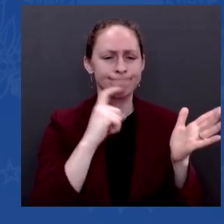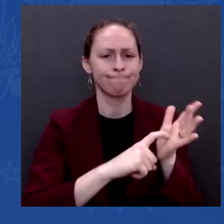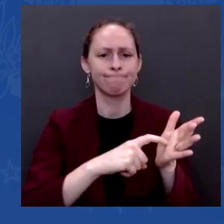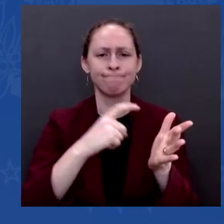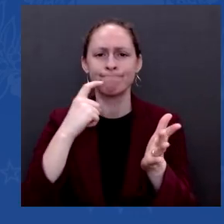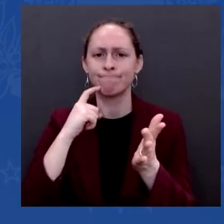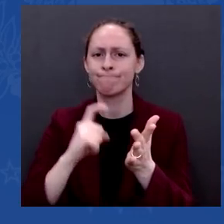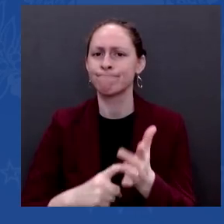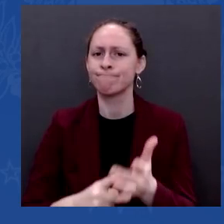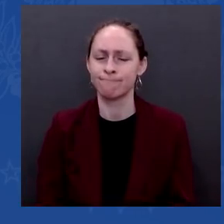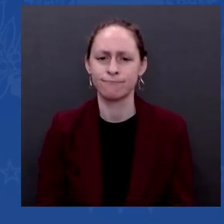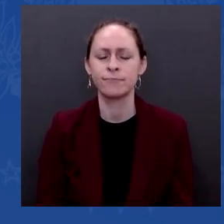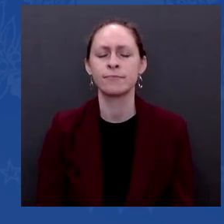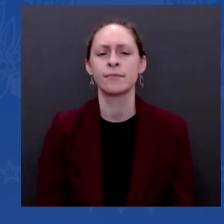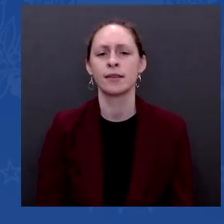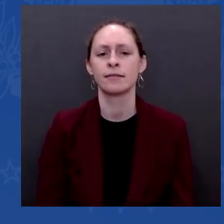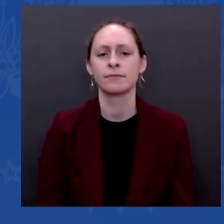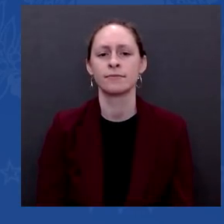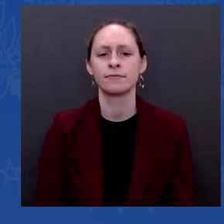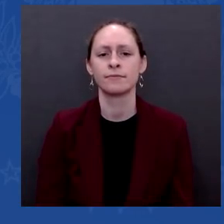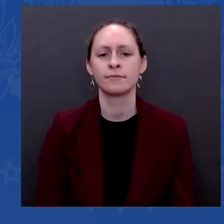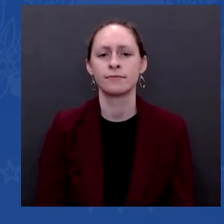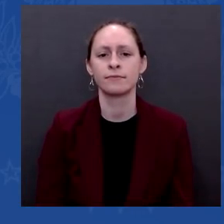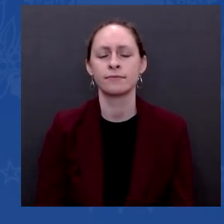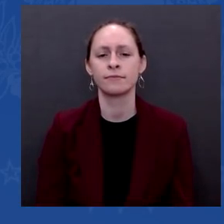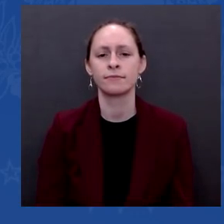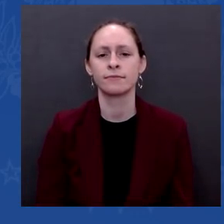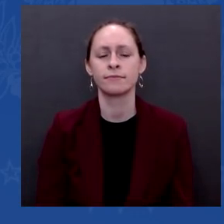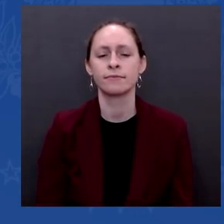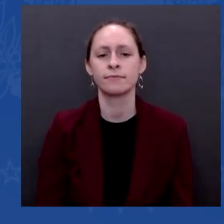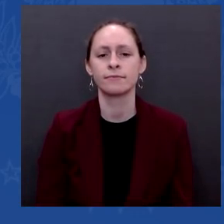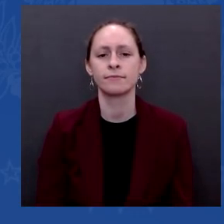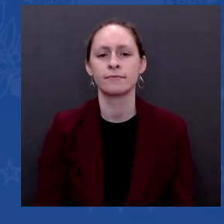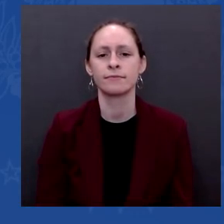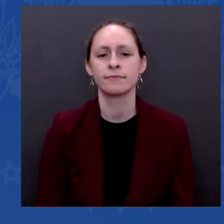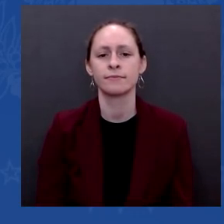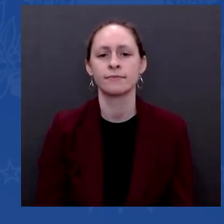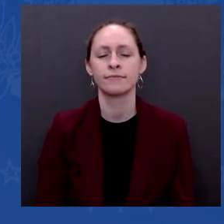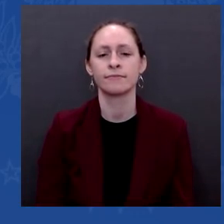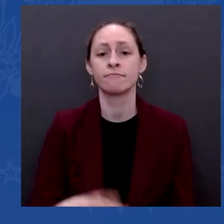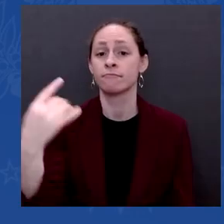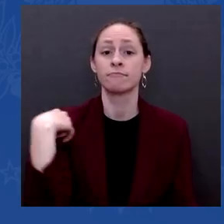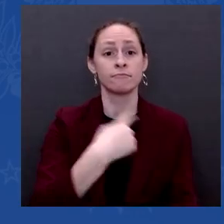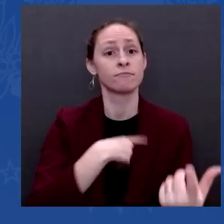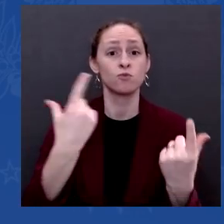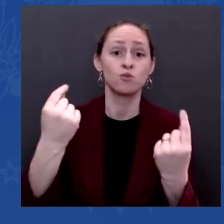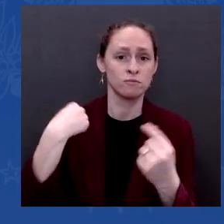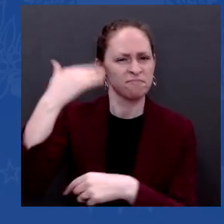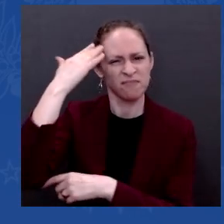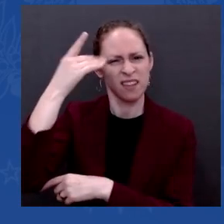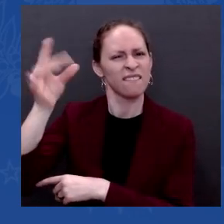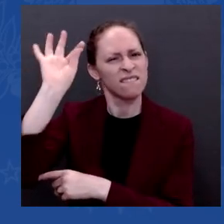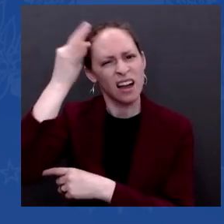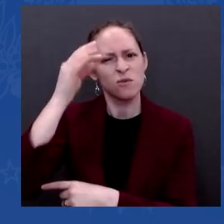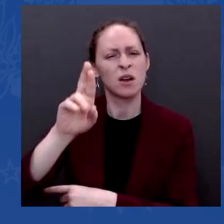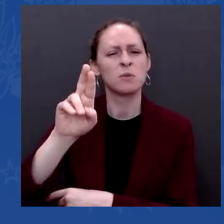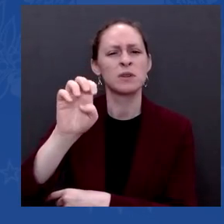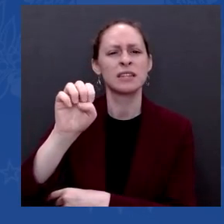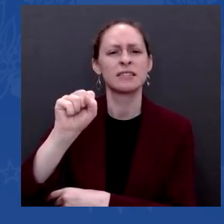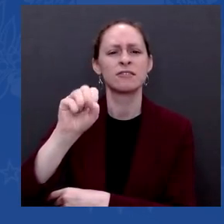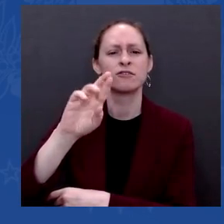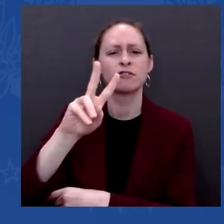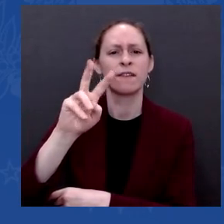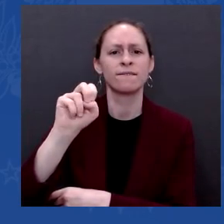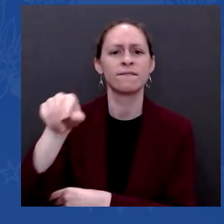Federal Reserve, which has a dual mandate, full employment, and stable prices. The Federal Reserve